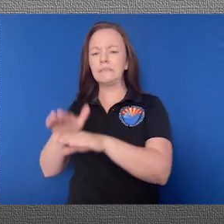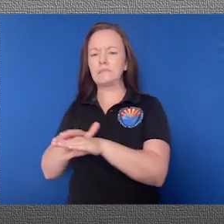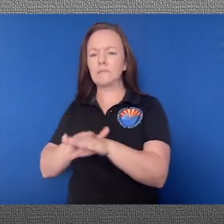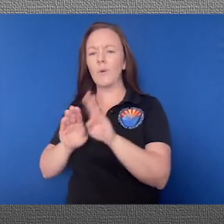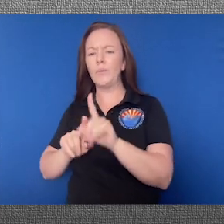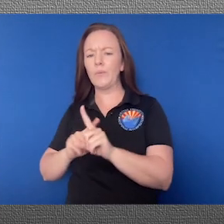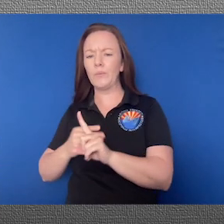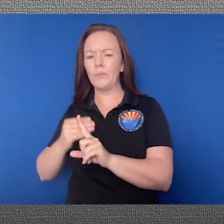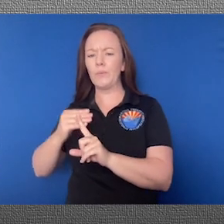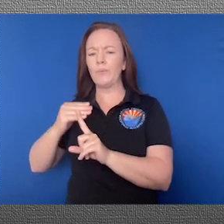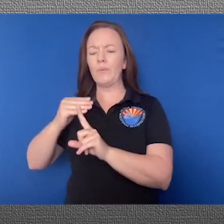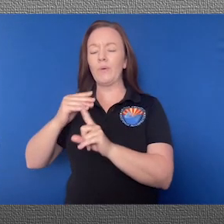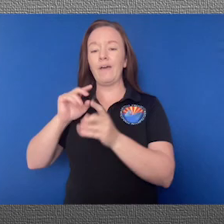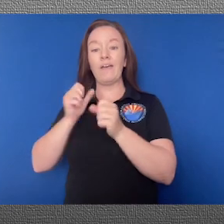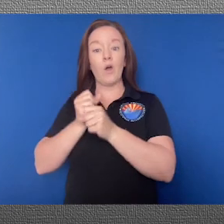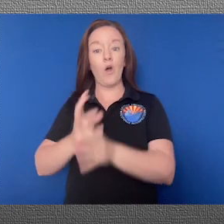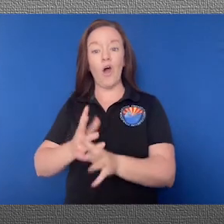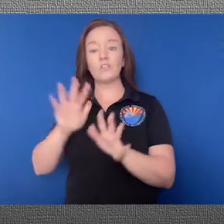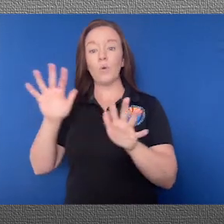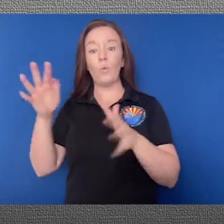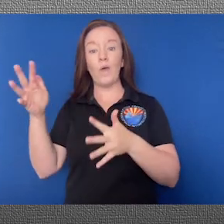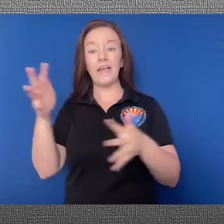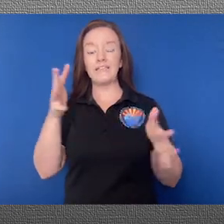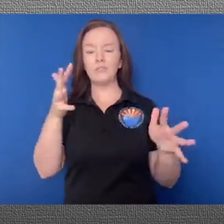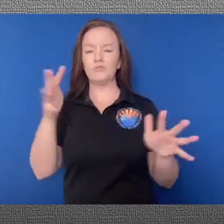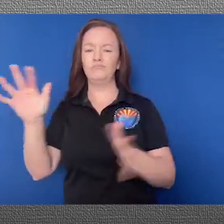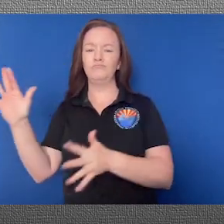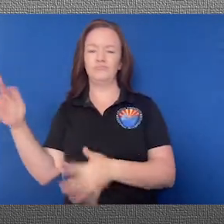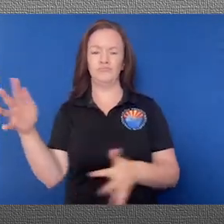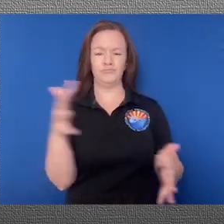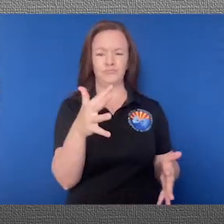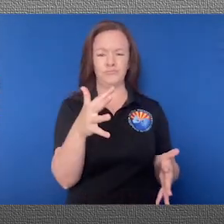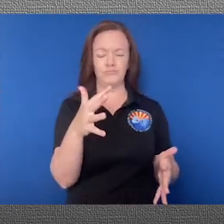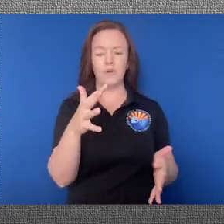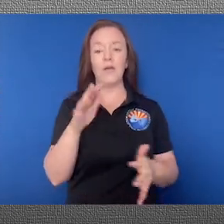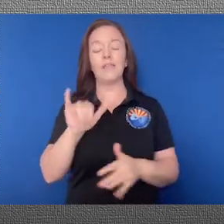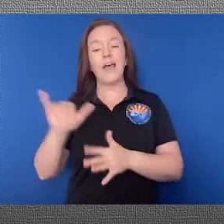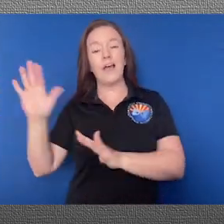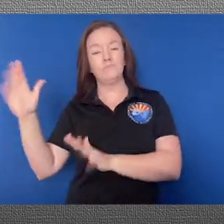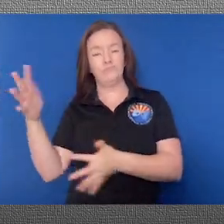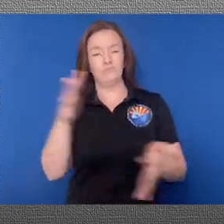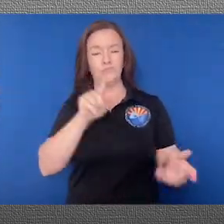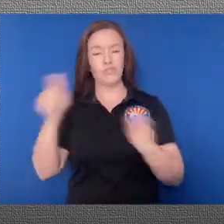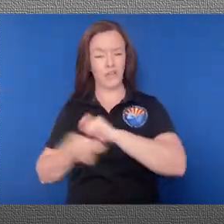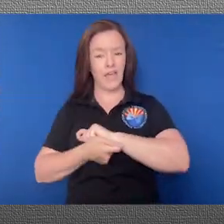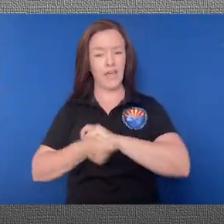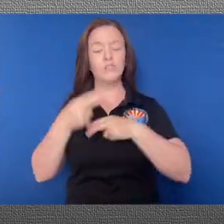winds, which in turn brings moisture in from the south and east. We call that reversal the monsoon.